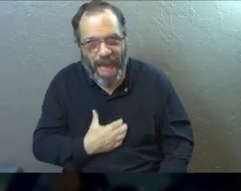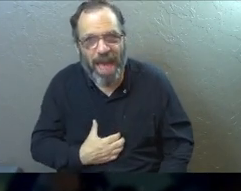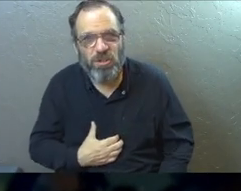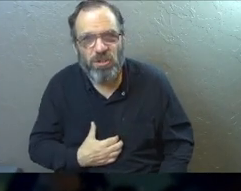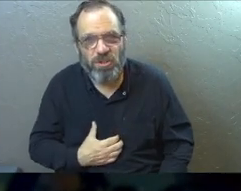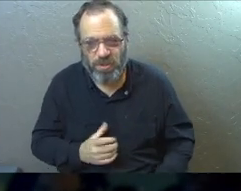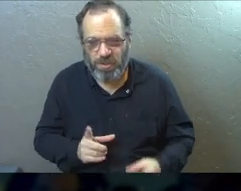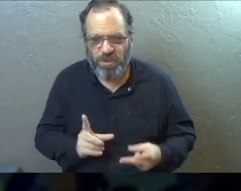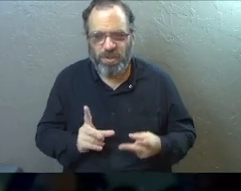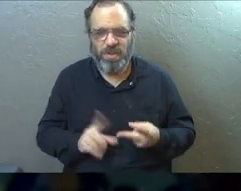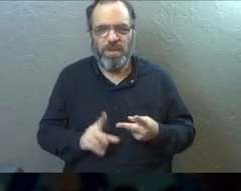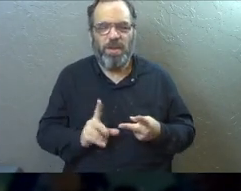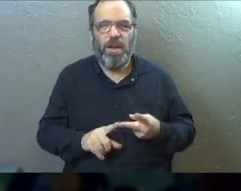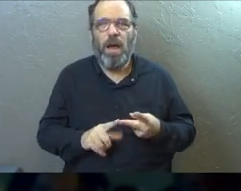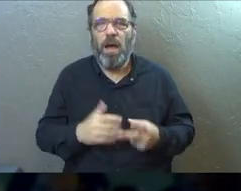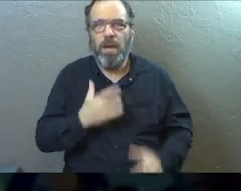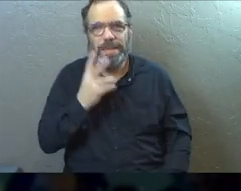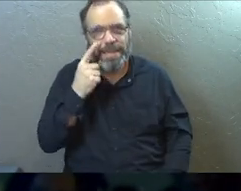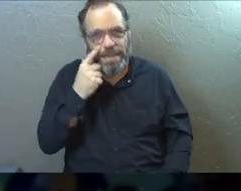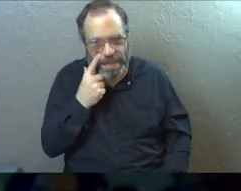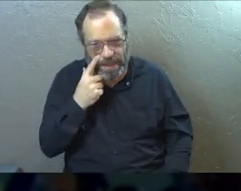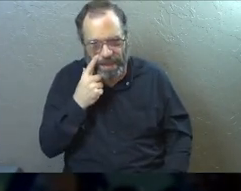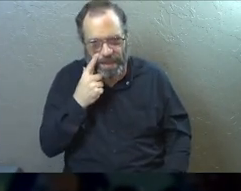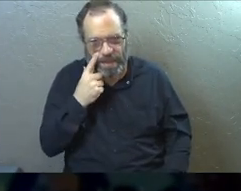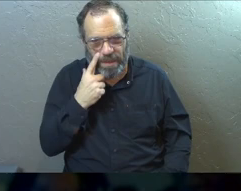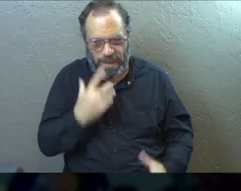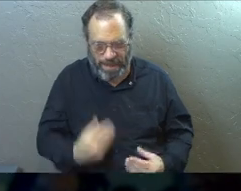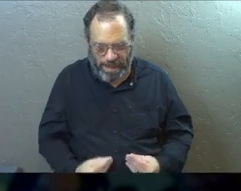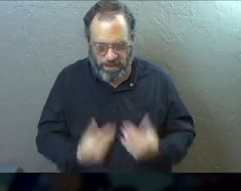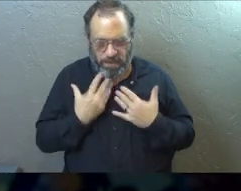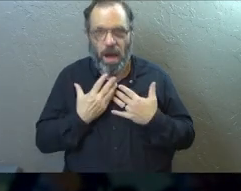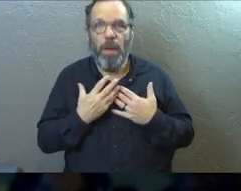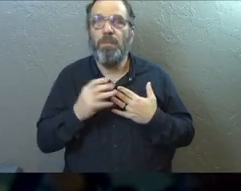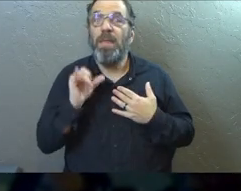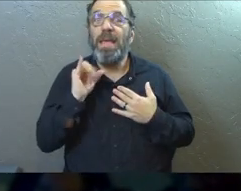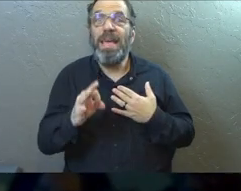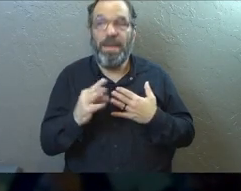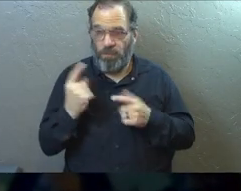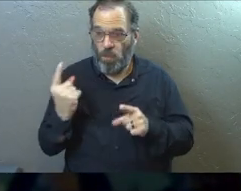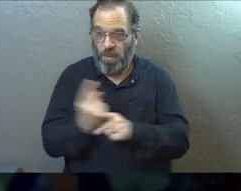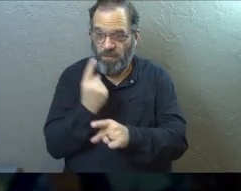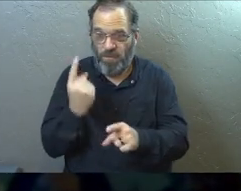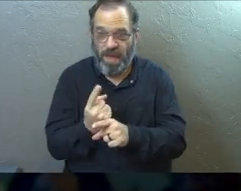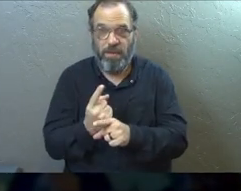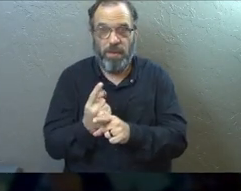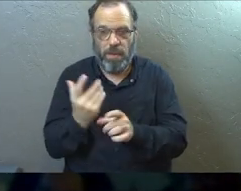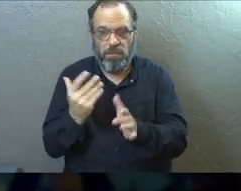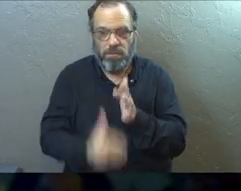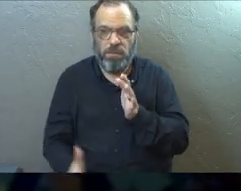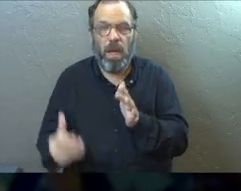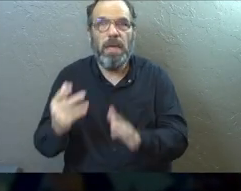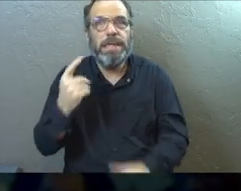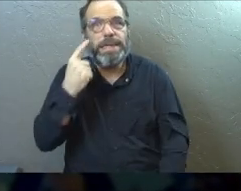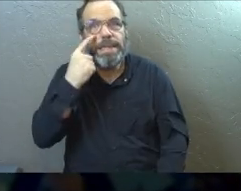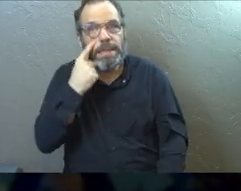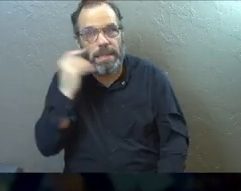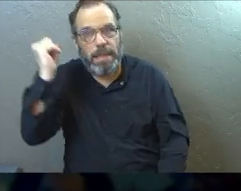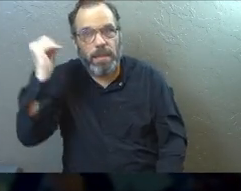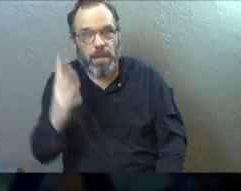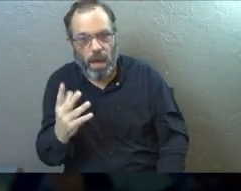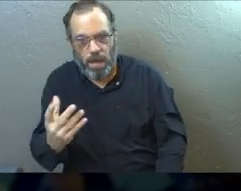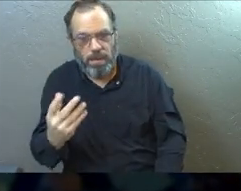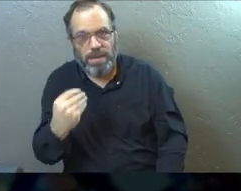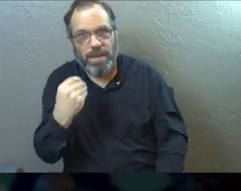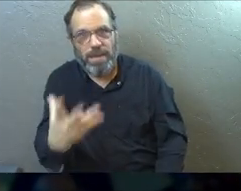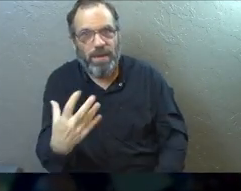maybe get fired up. Watch how that spark comes back. If you're faithful with doing this and over time, watch how God can